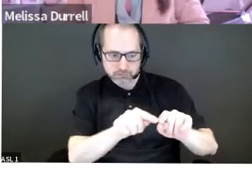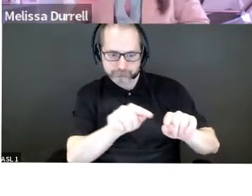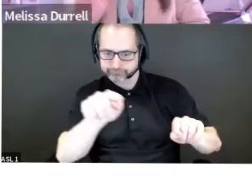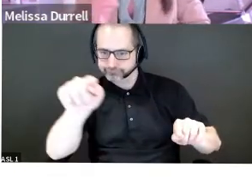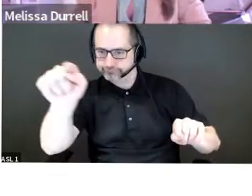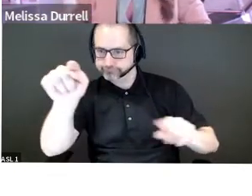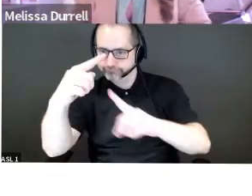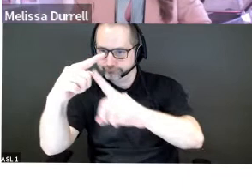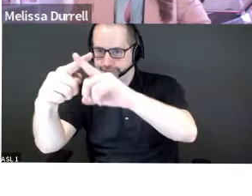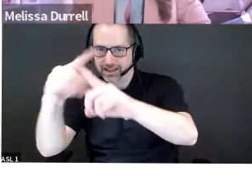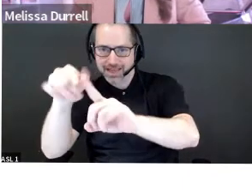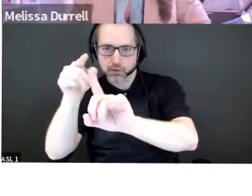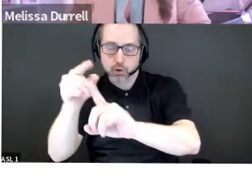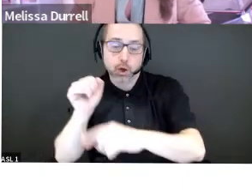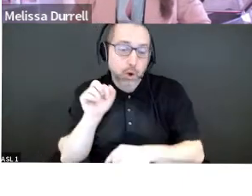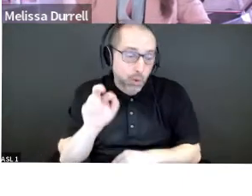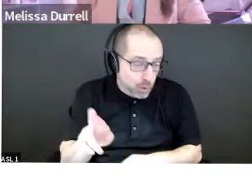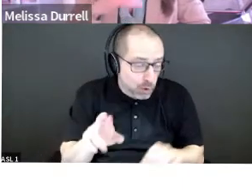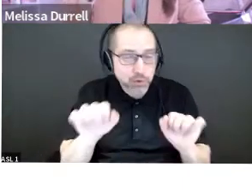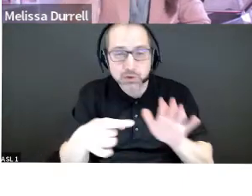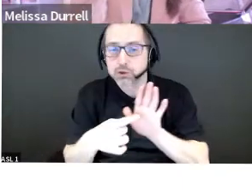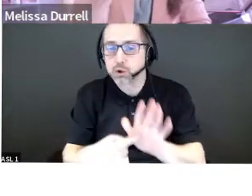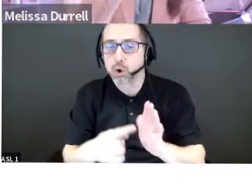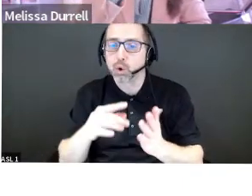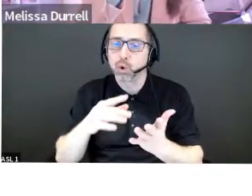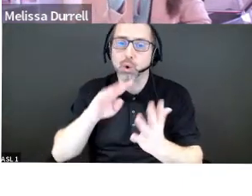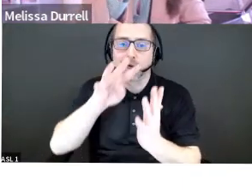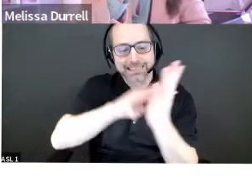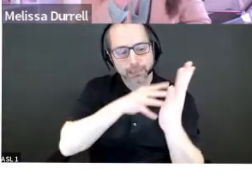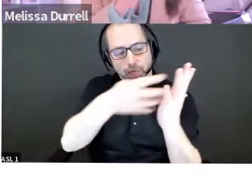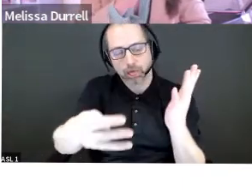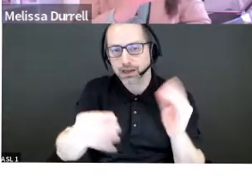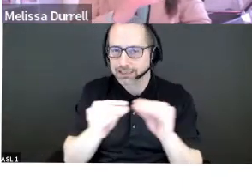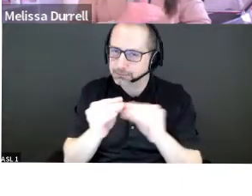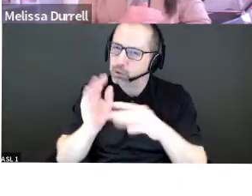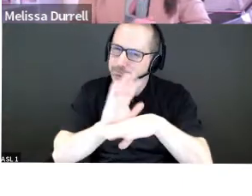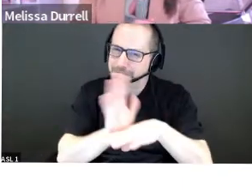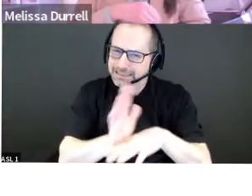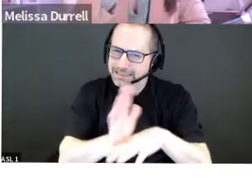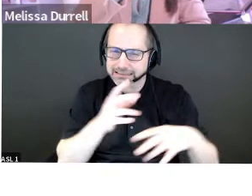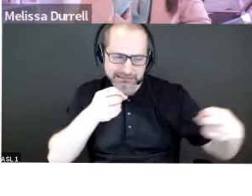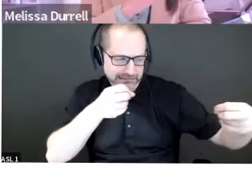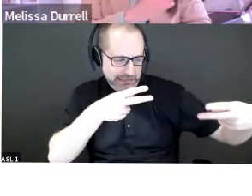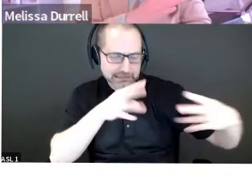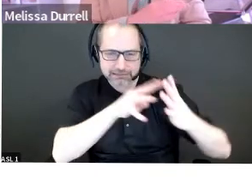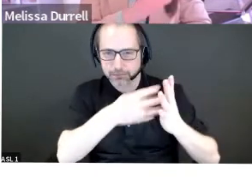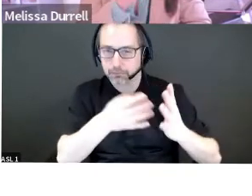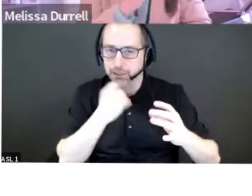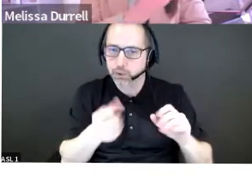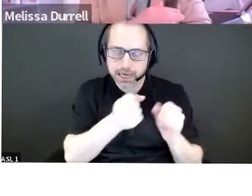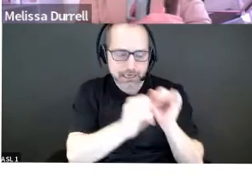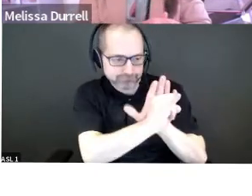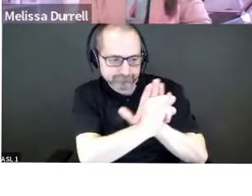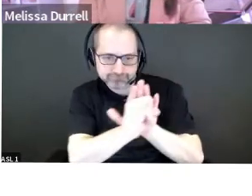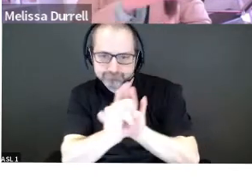do a table. Tables are busy, uh, but it allows you to differentiate on several different areas. can differentiate on, you know,